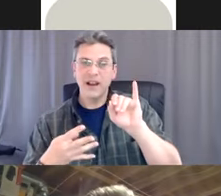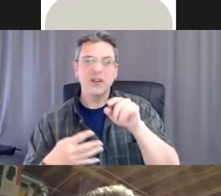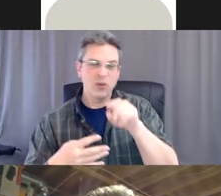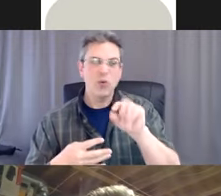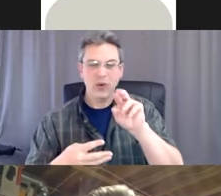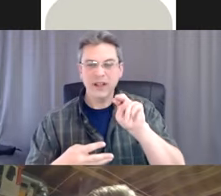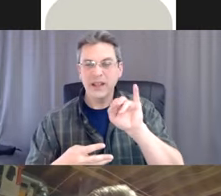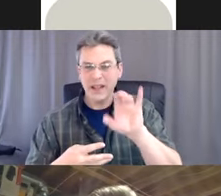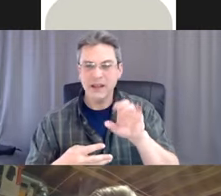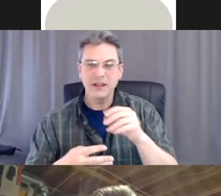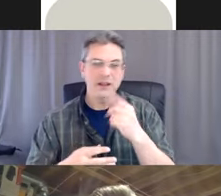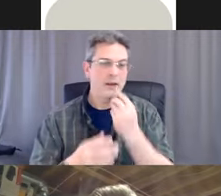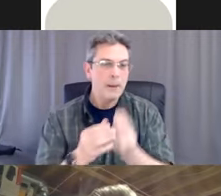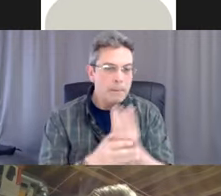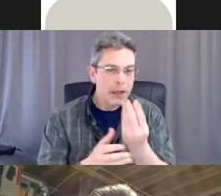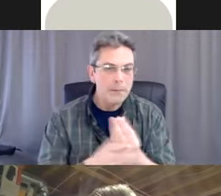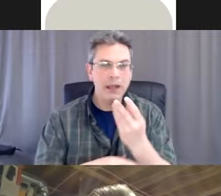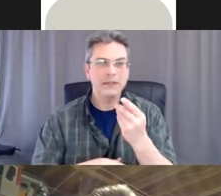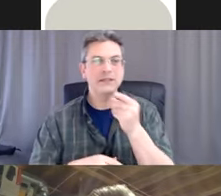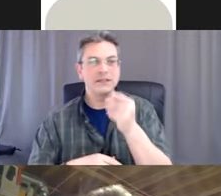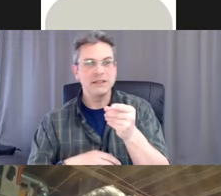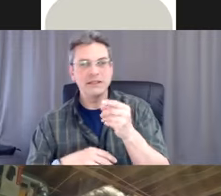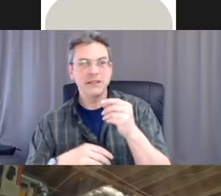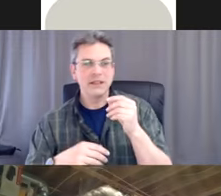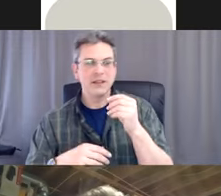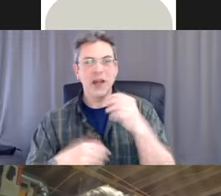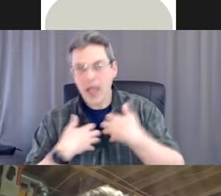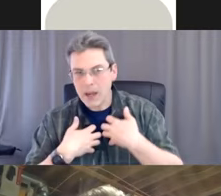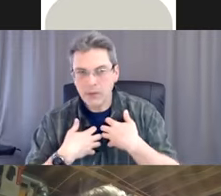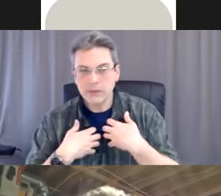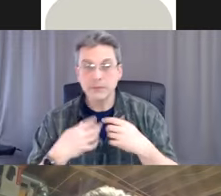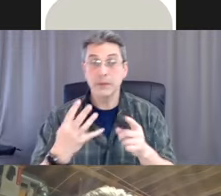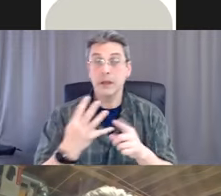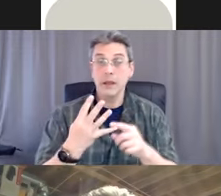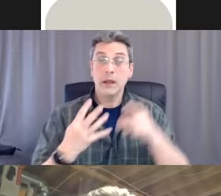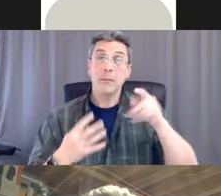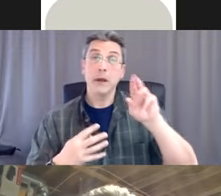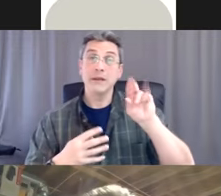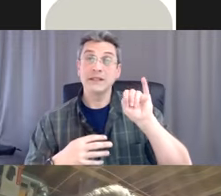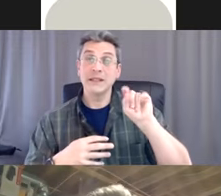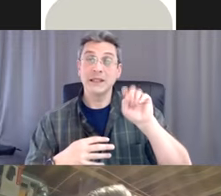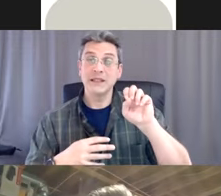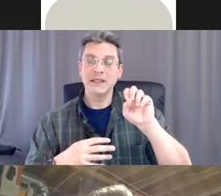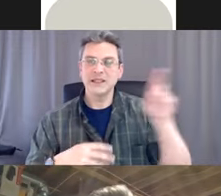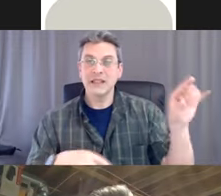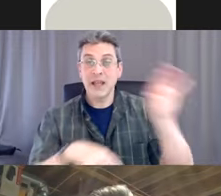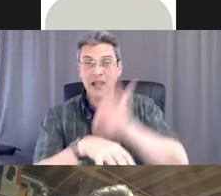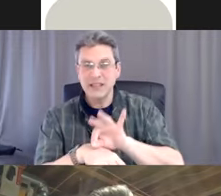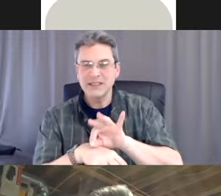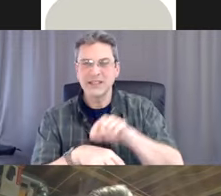fungal type of infections. And then parasites that live and nourish off of their host, tapeworms for example.